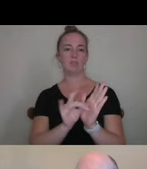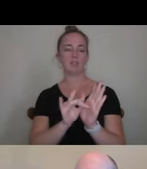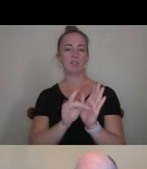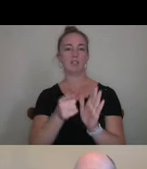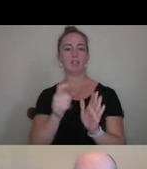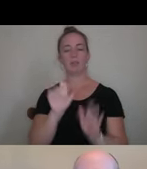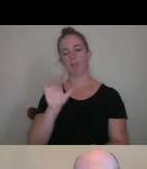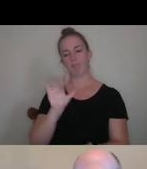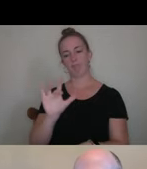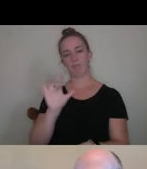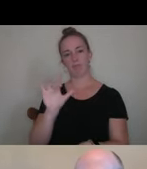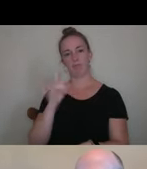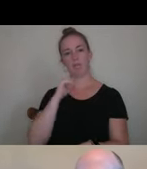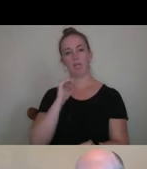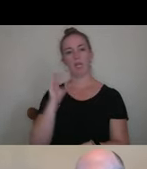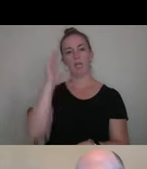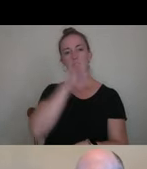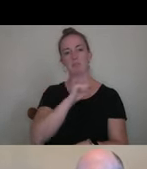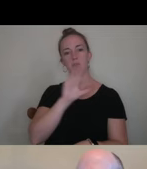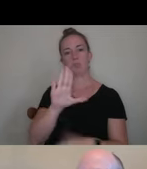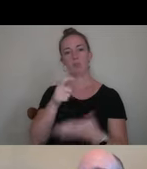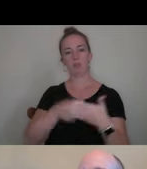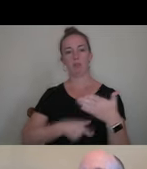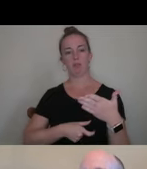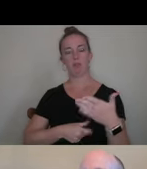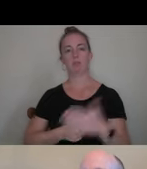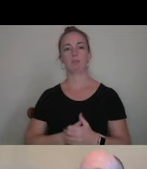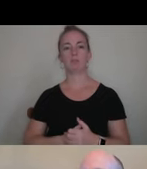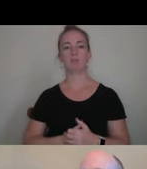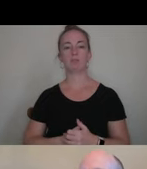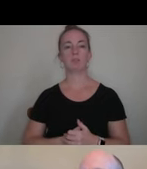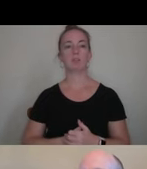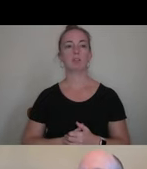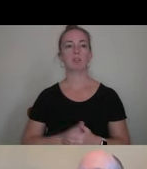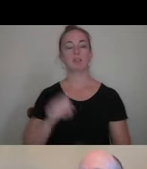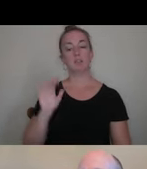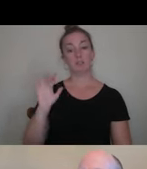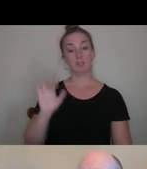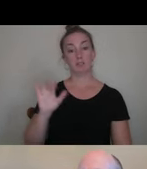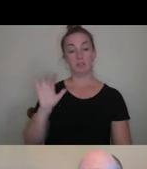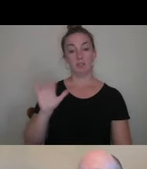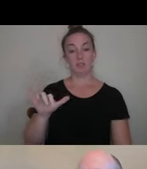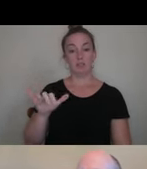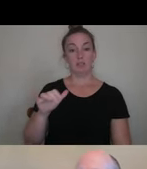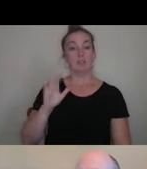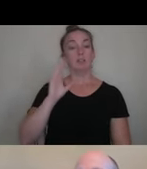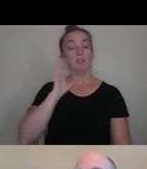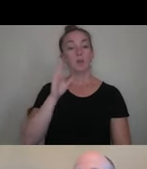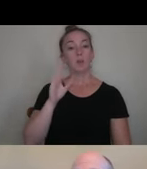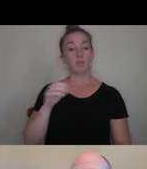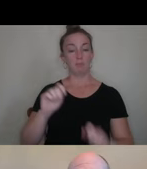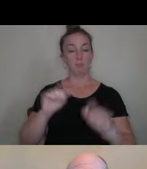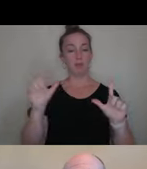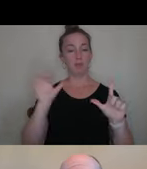button here for estimate your costs cost. And if you're to click on that button, it will take you to this page,